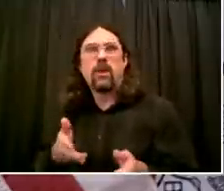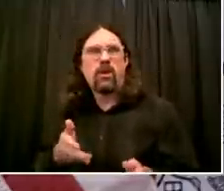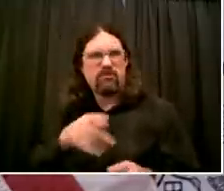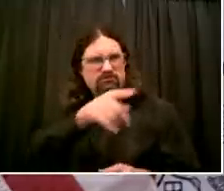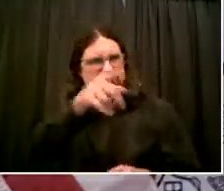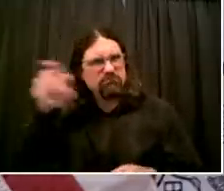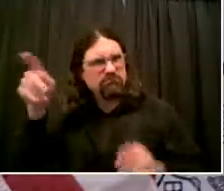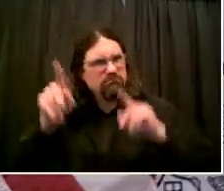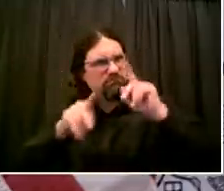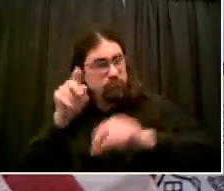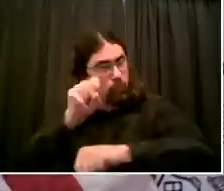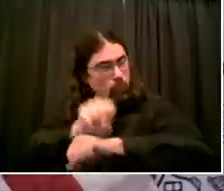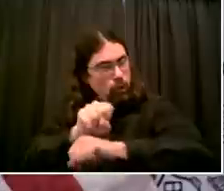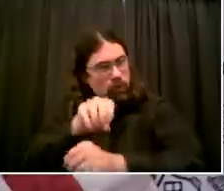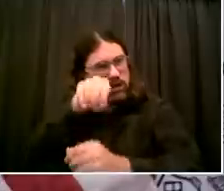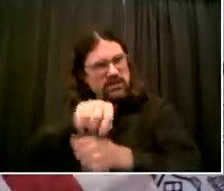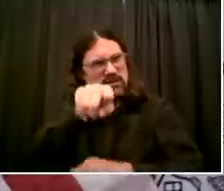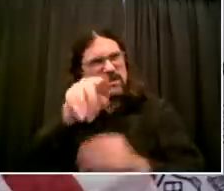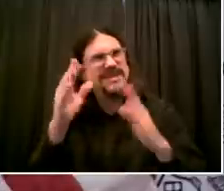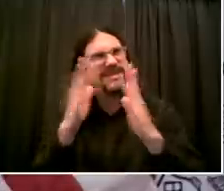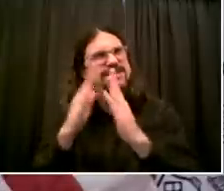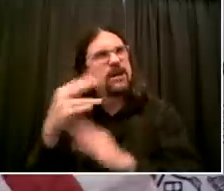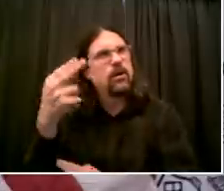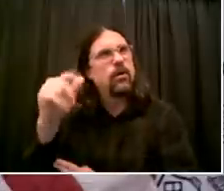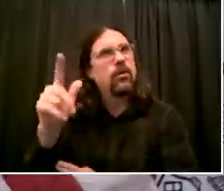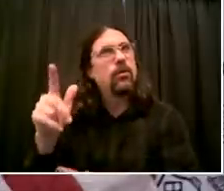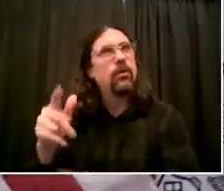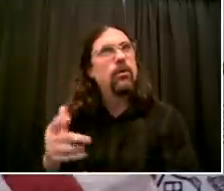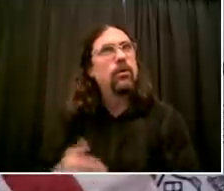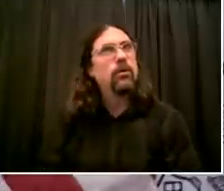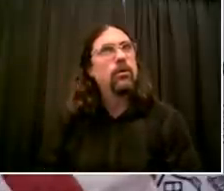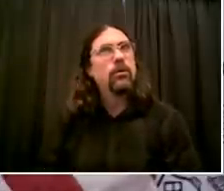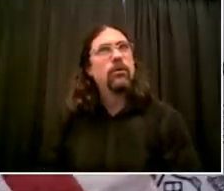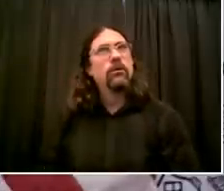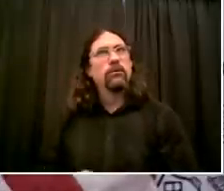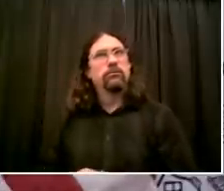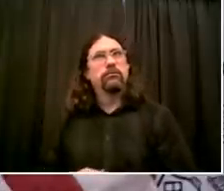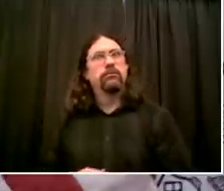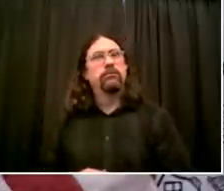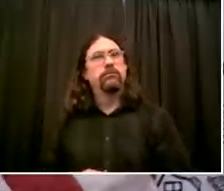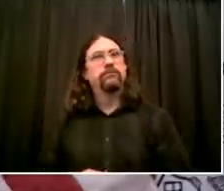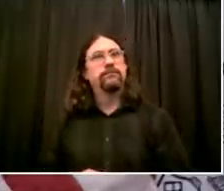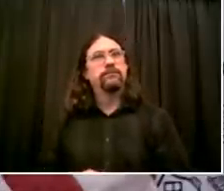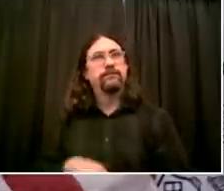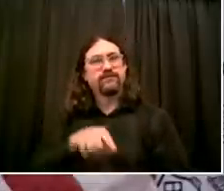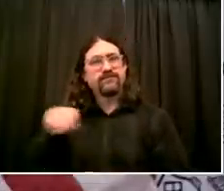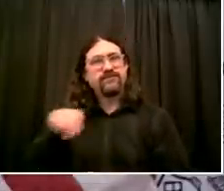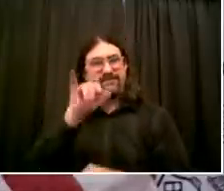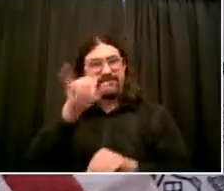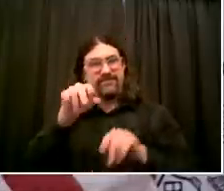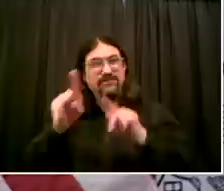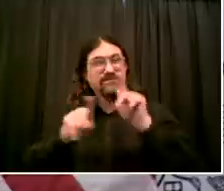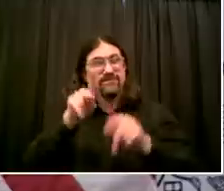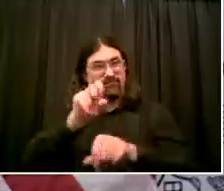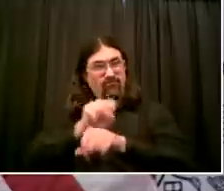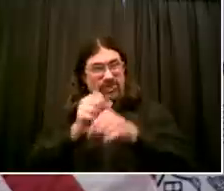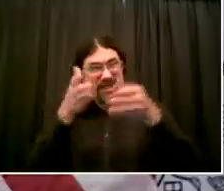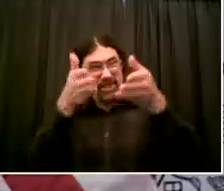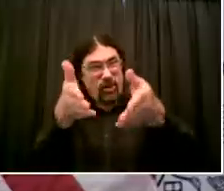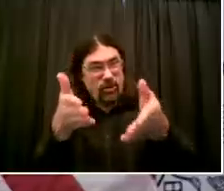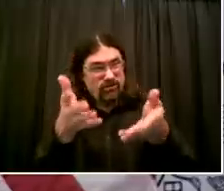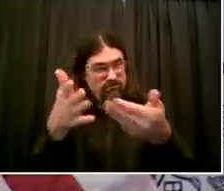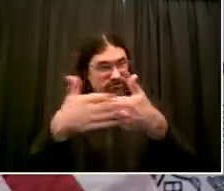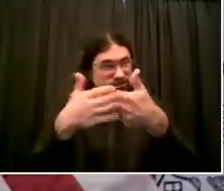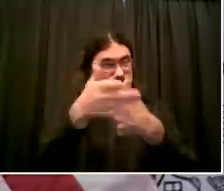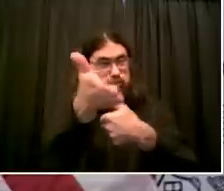again, that whole reality of what happened that night is going to be investigated by the Attorney General, by the review